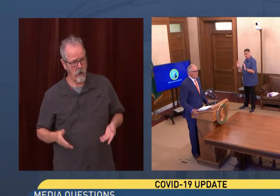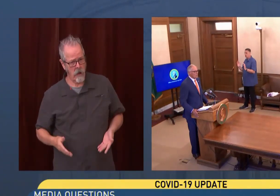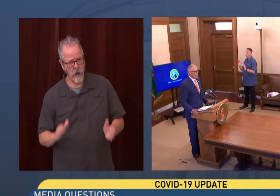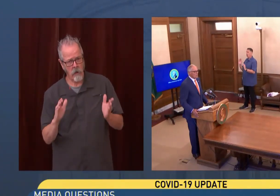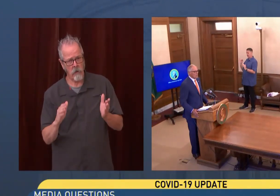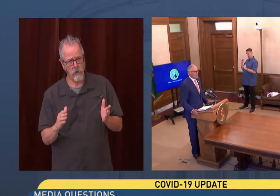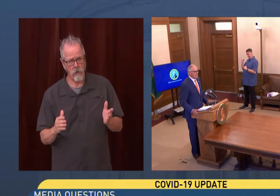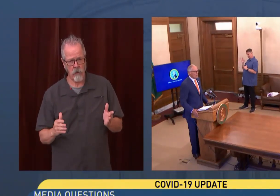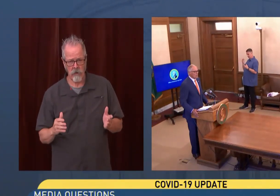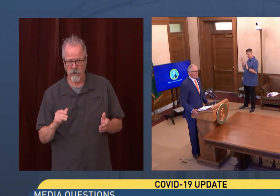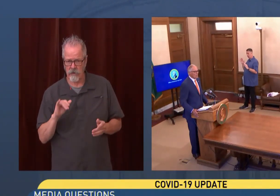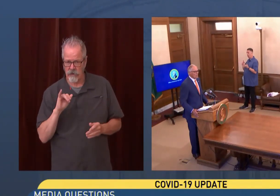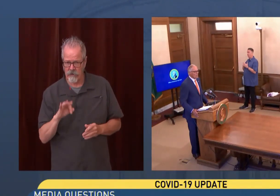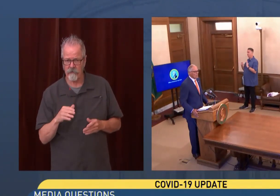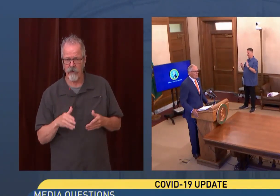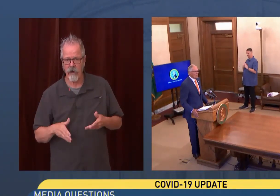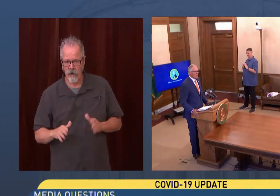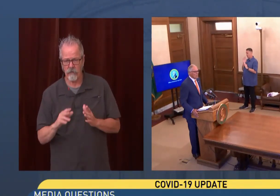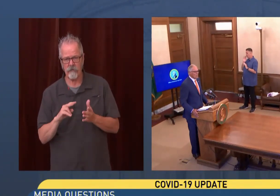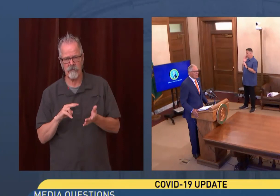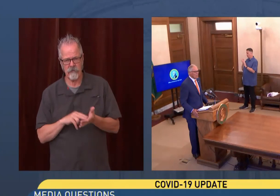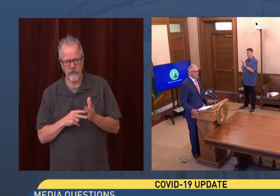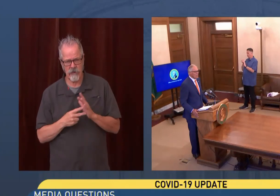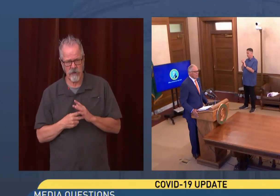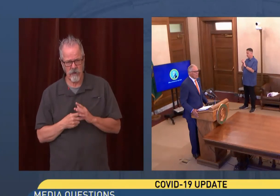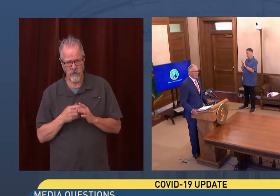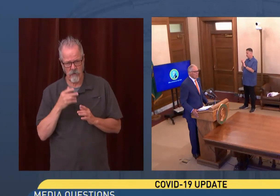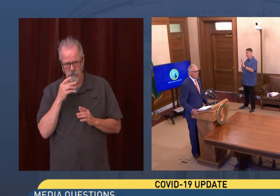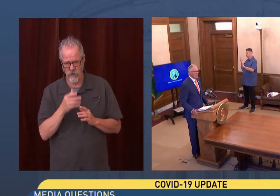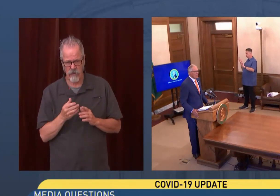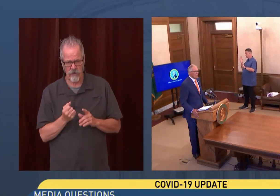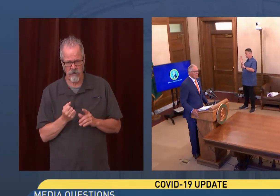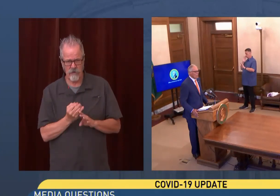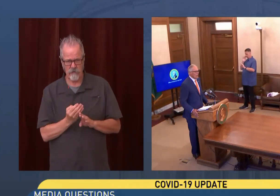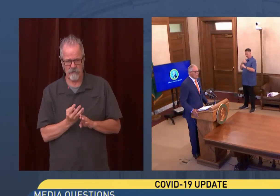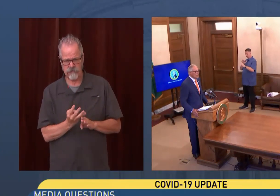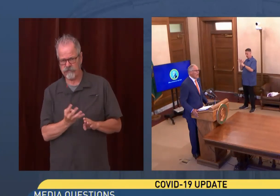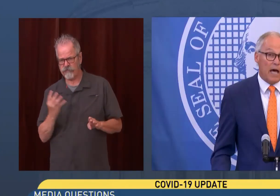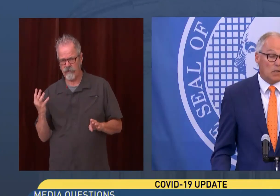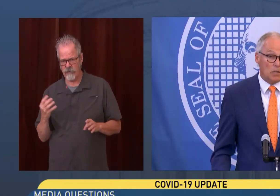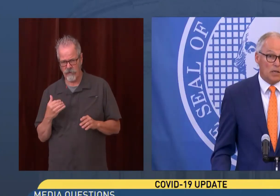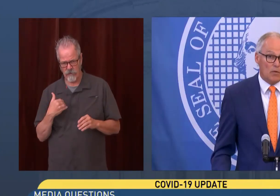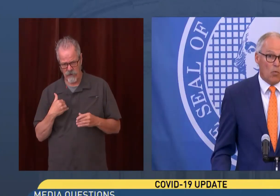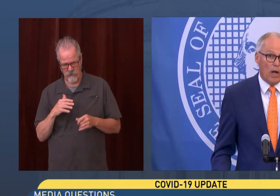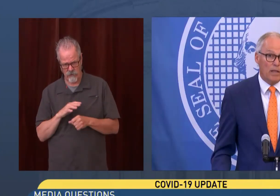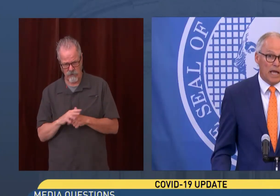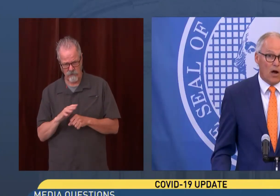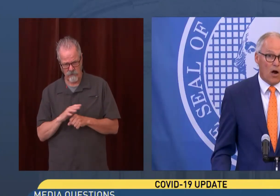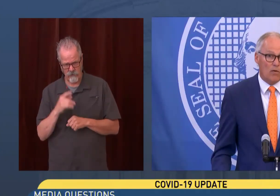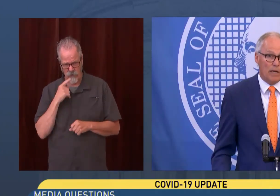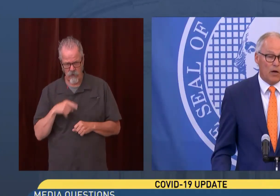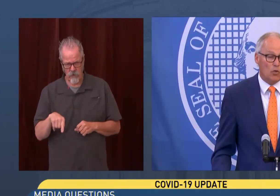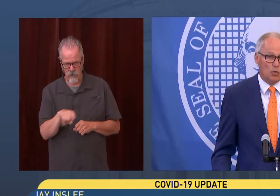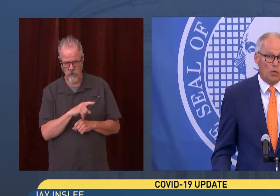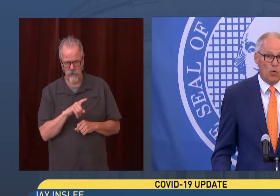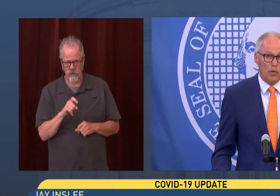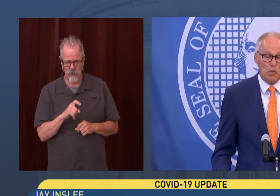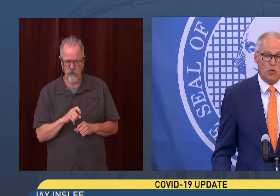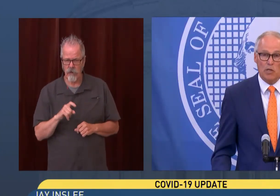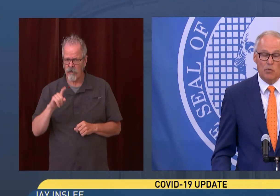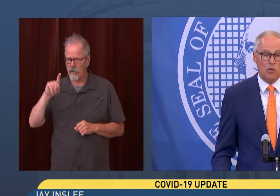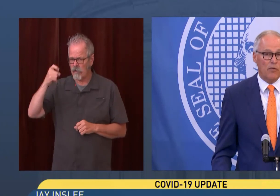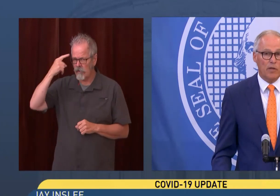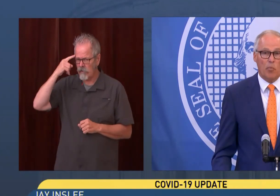happens, will there be mass vaccination efforts once again? Well, yes. When they are eligible,